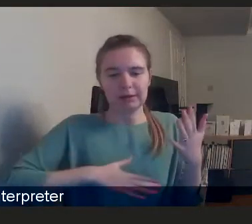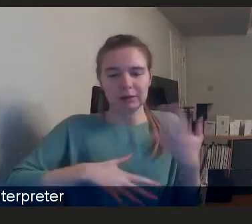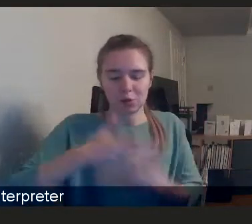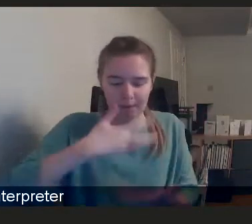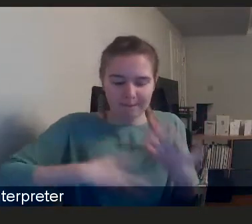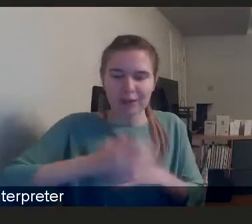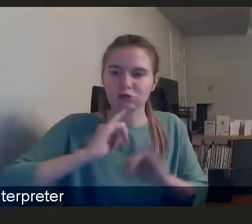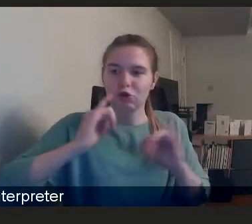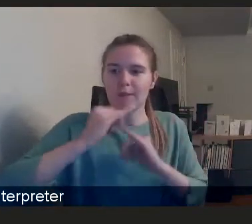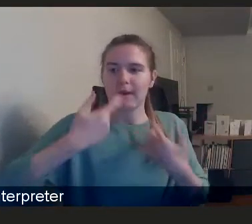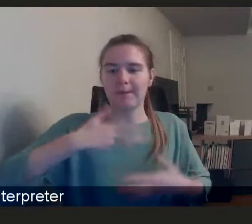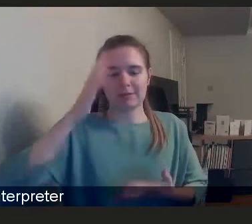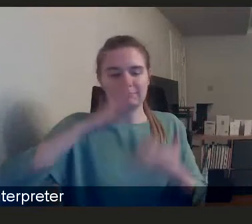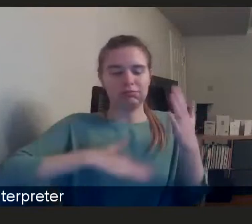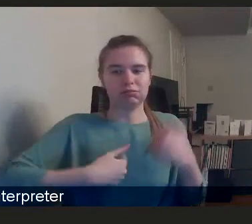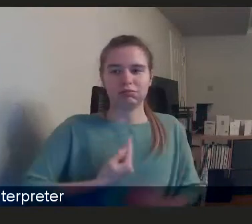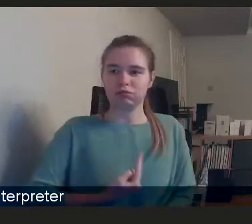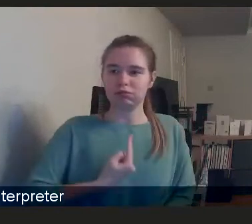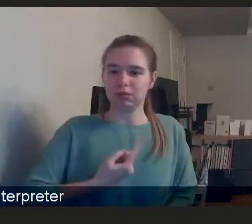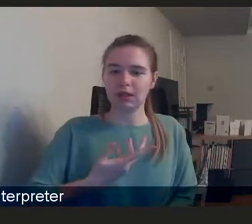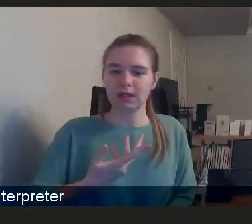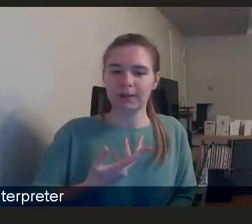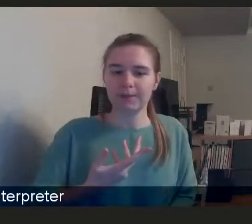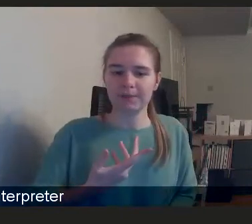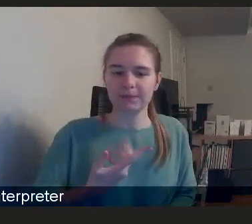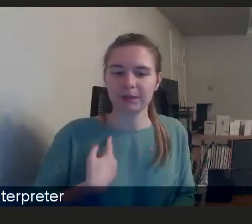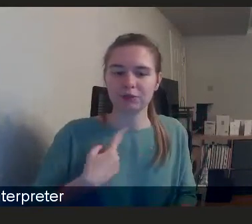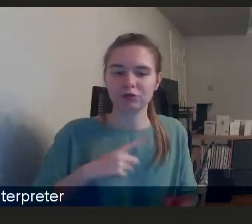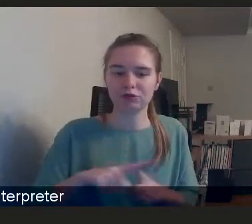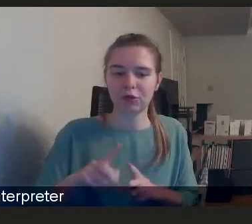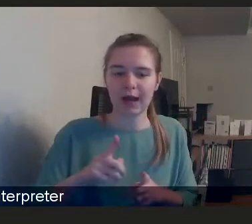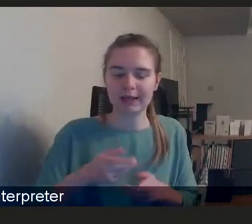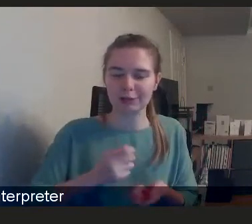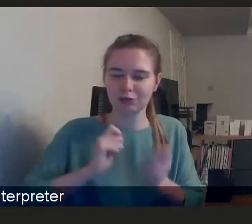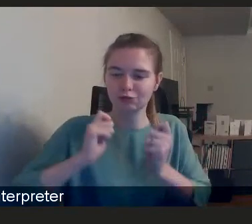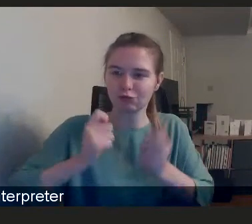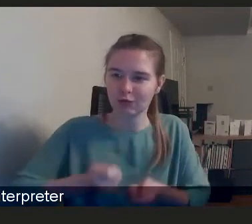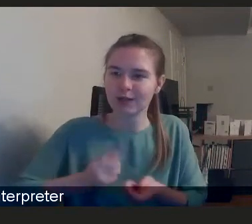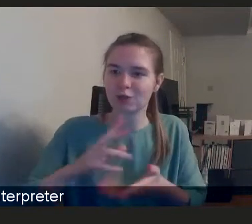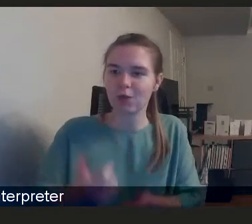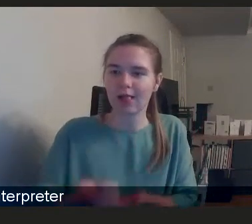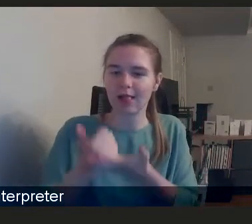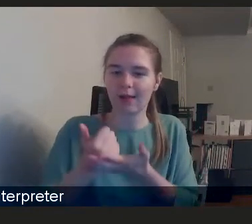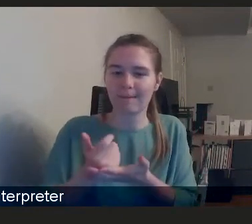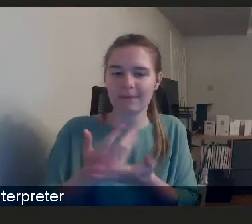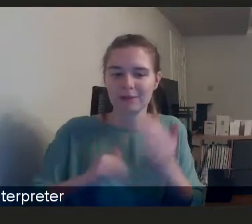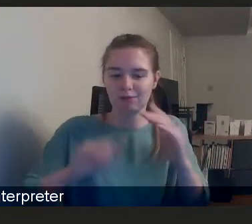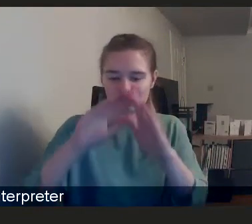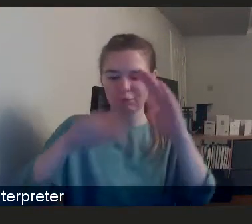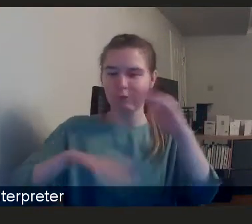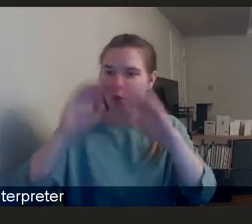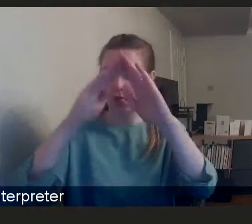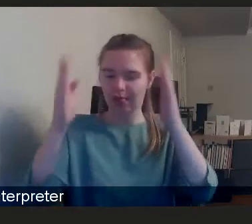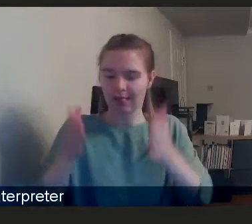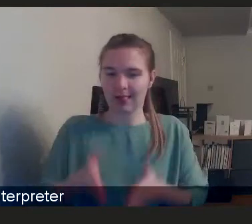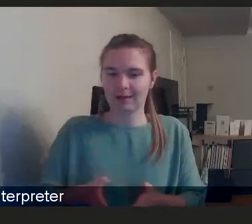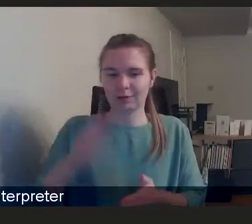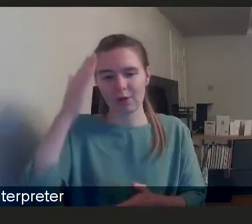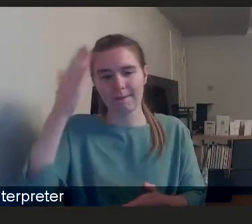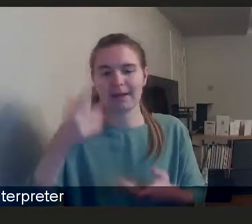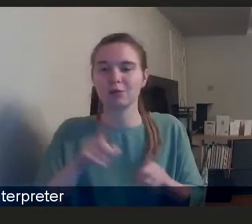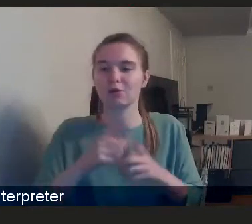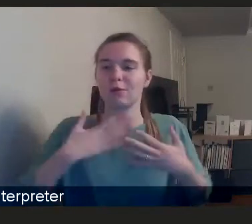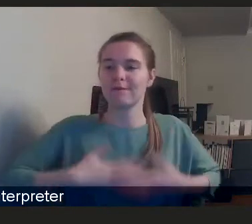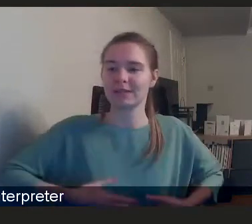to, you know, being treated again as a whole person. So that's their mental and their physical and their